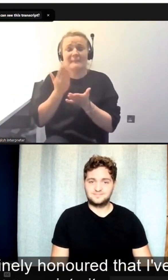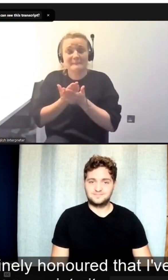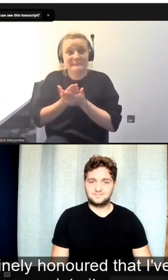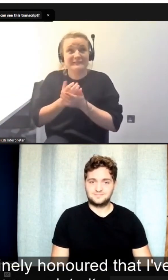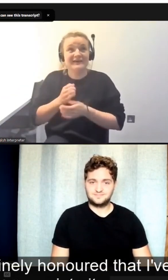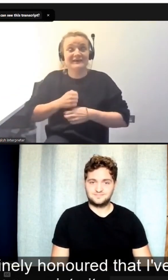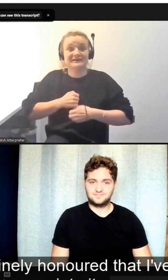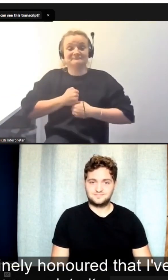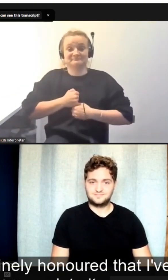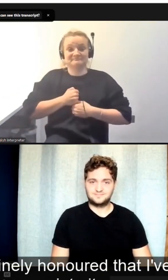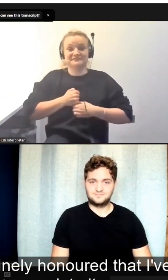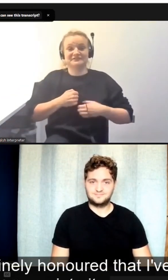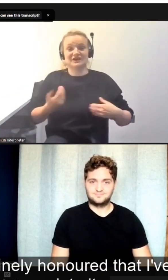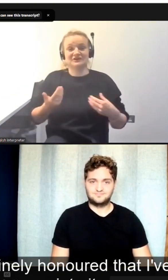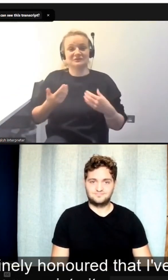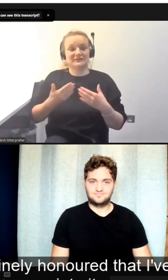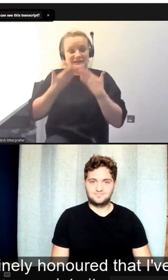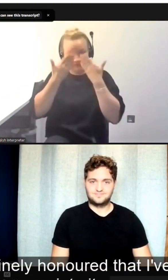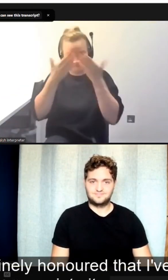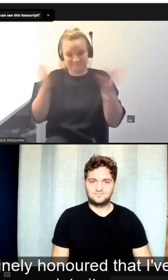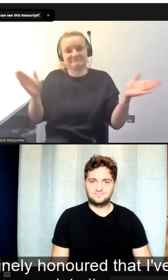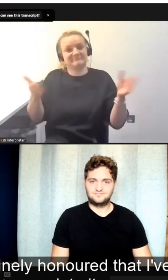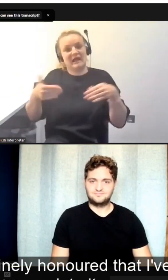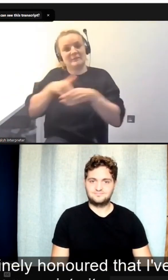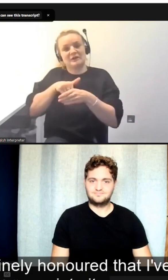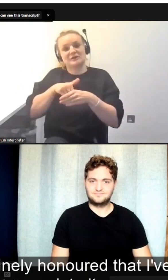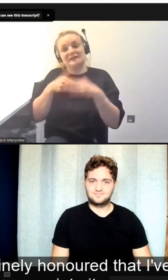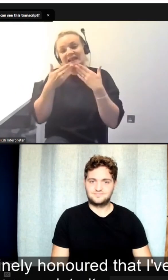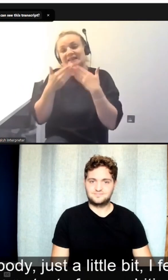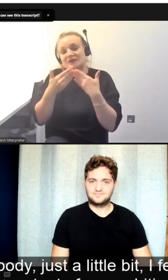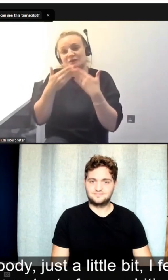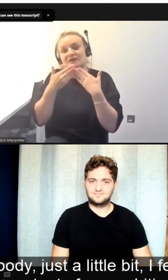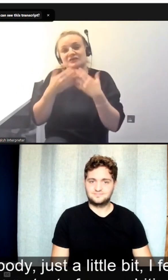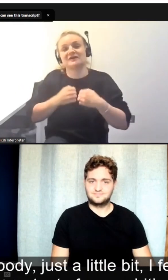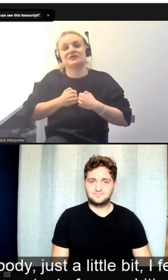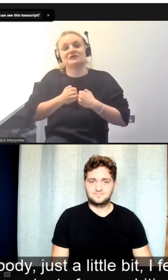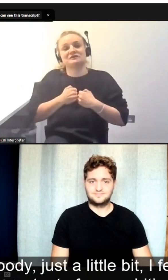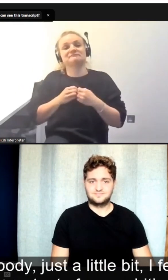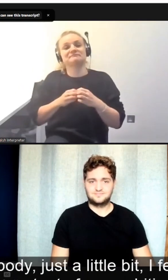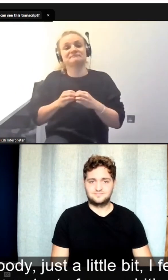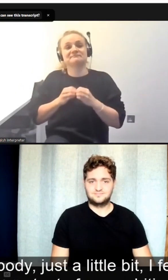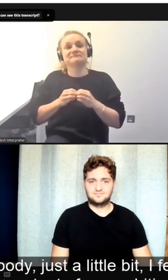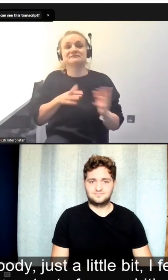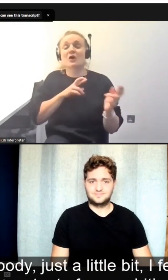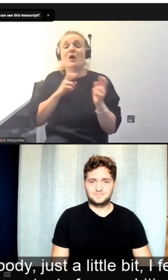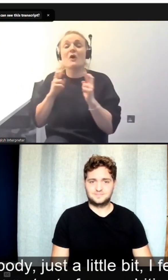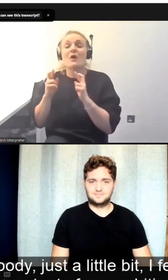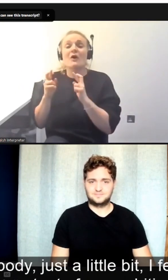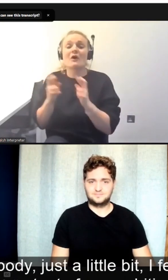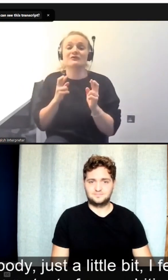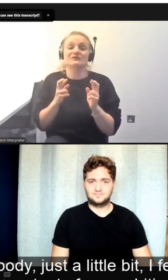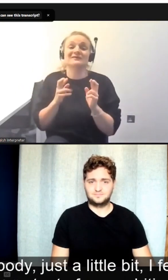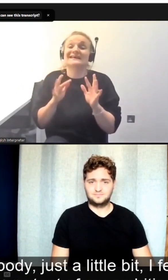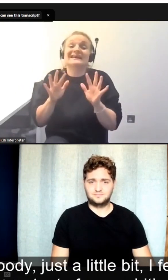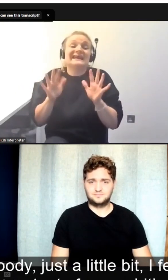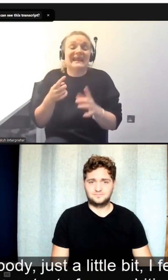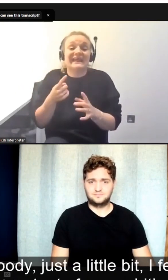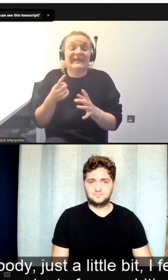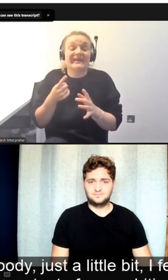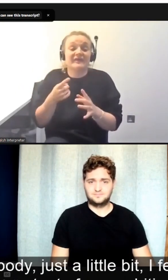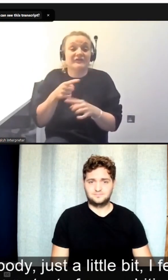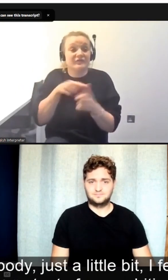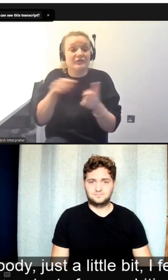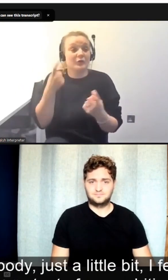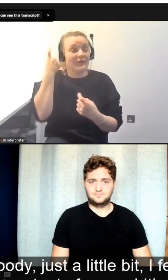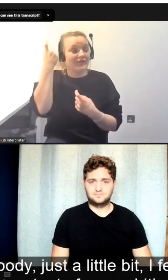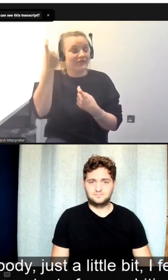honoured that I've been included in this, so I so appreciate it. And I hope, if I've made you think anybody,